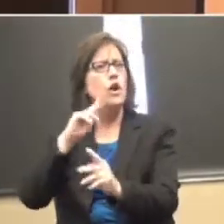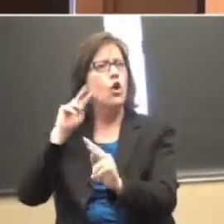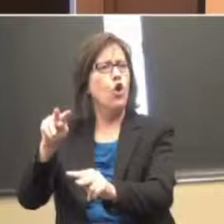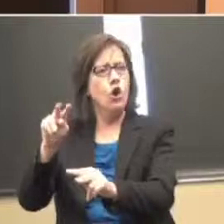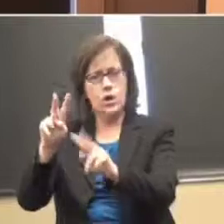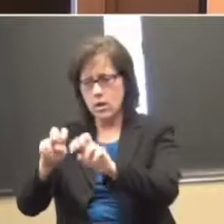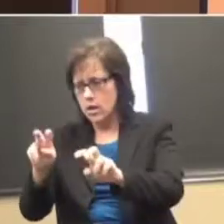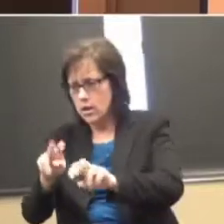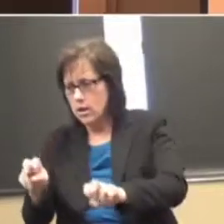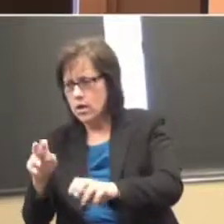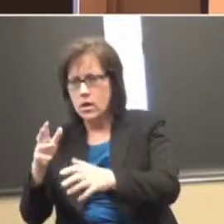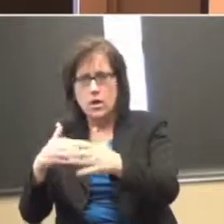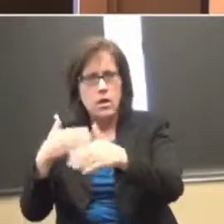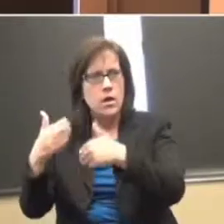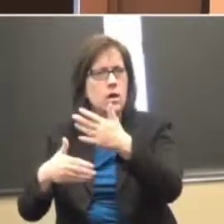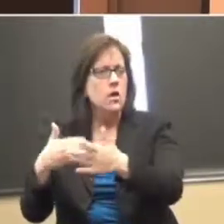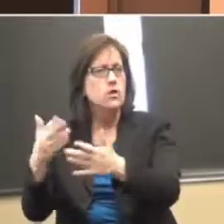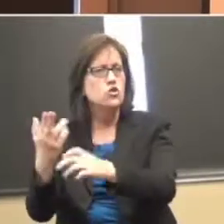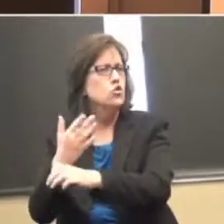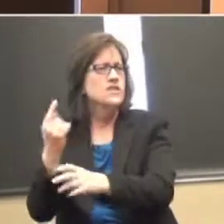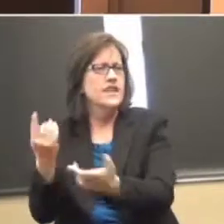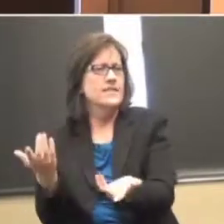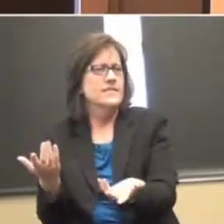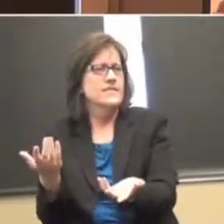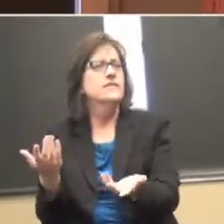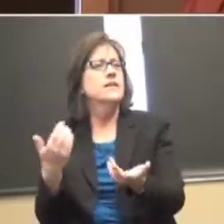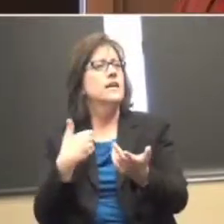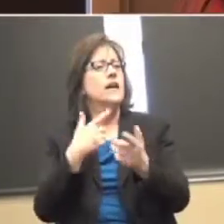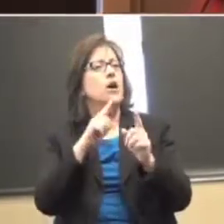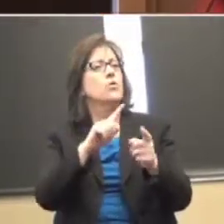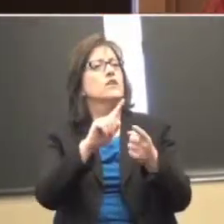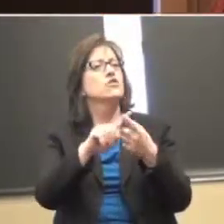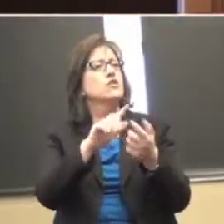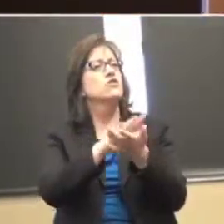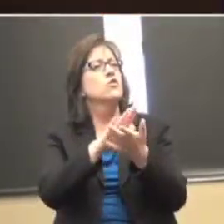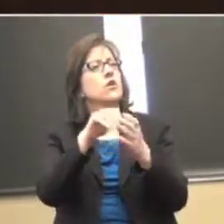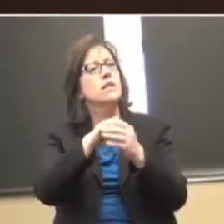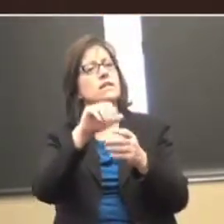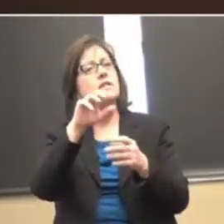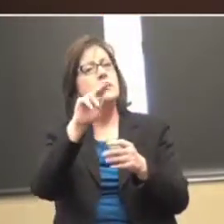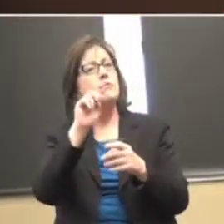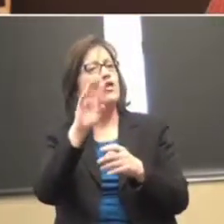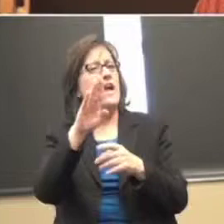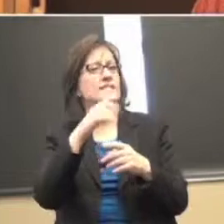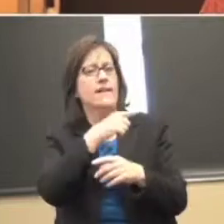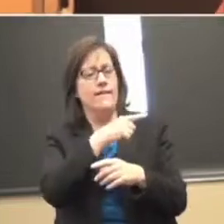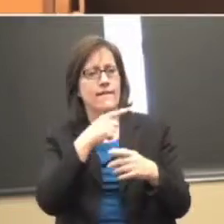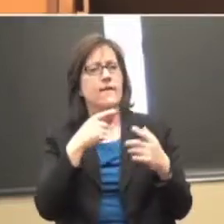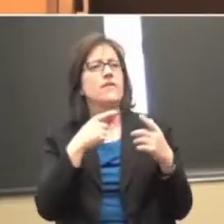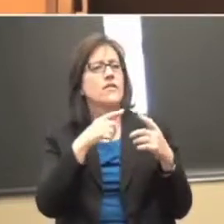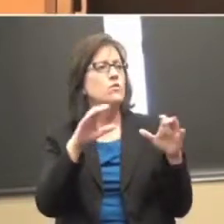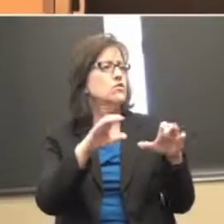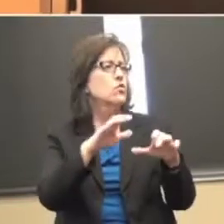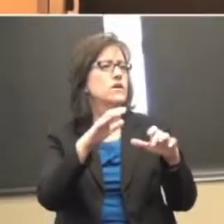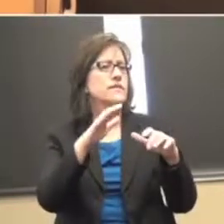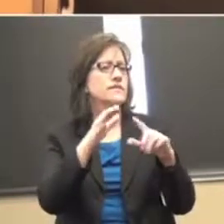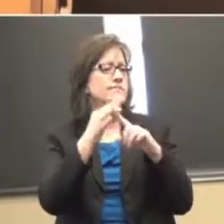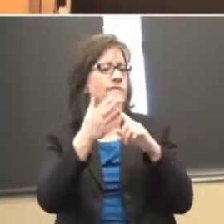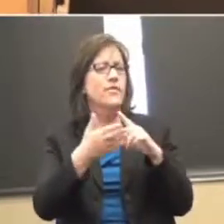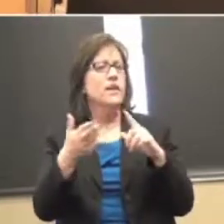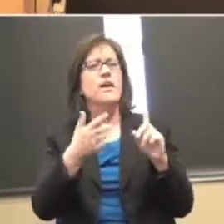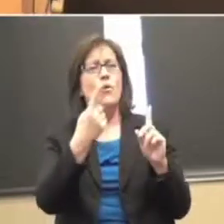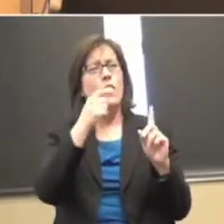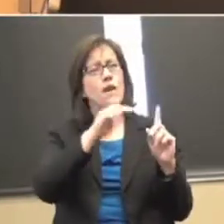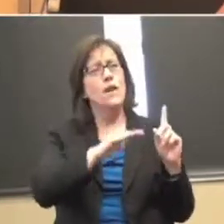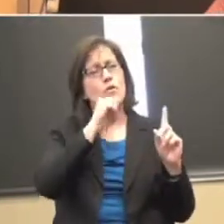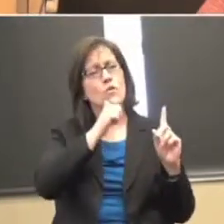It's like we've spent all this time. I was actually in a school in Omaha. We were looking at suspensions. They were doing a bunch of stuff. They had one little girl